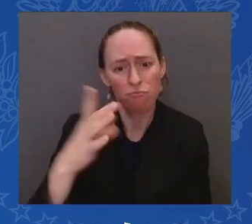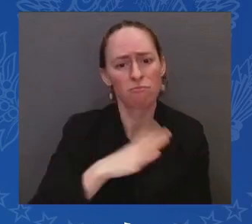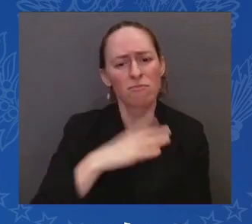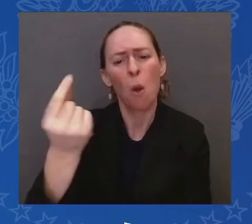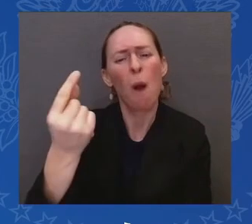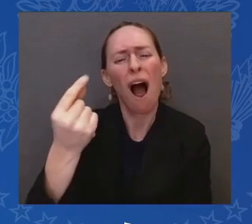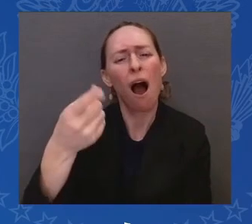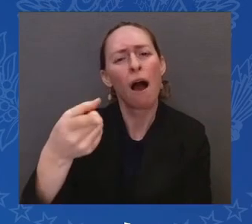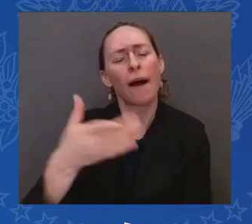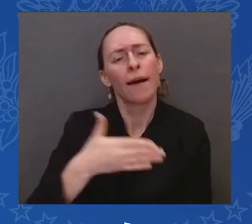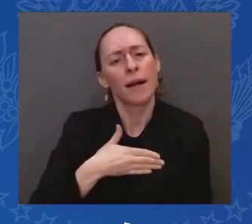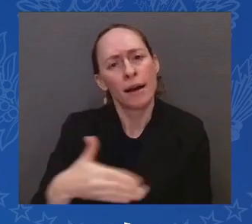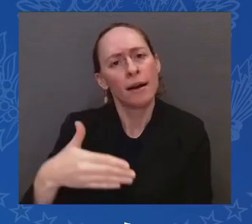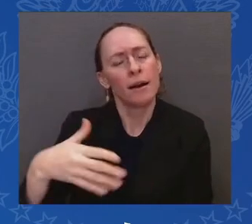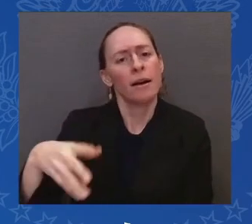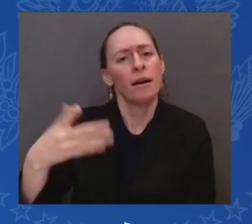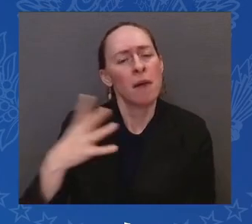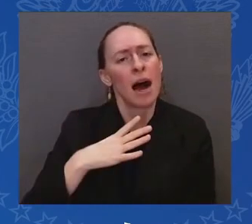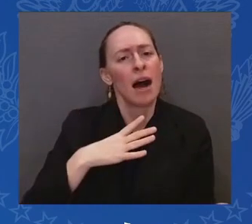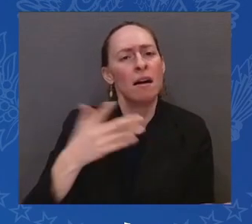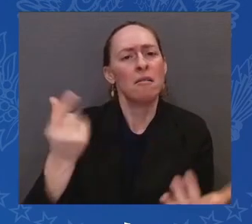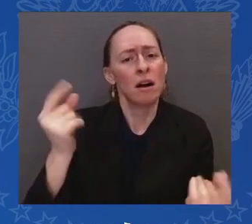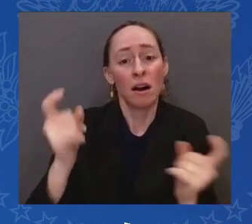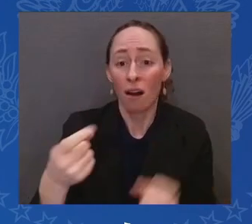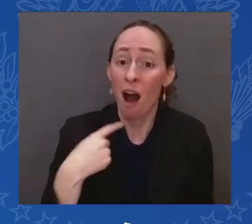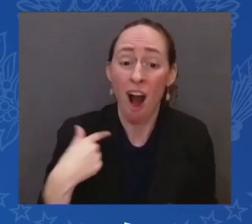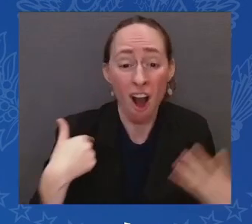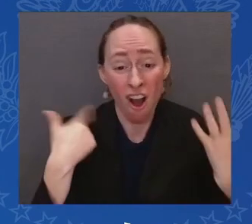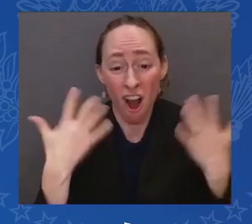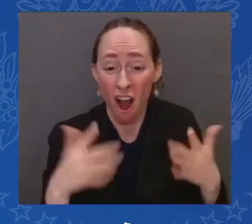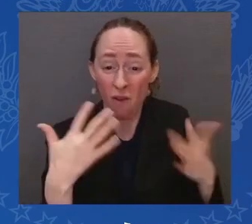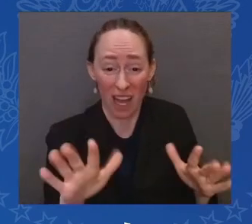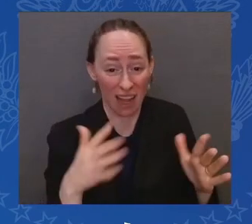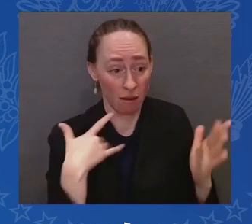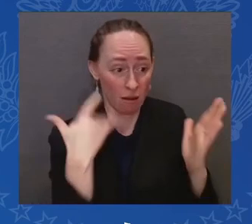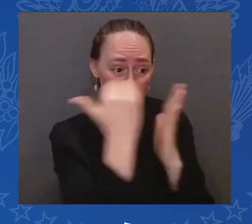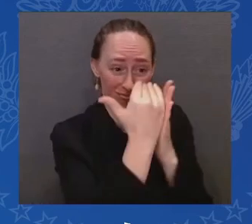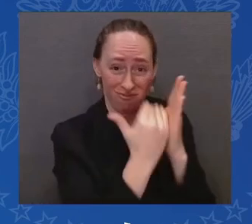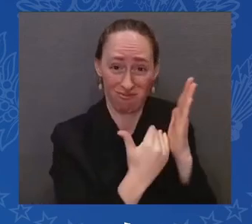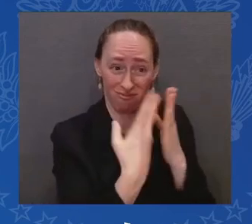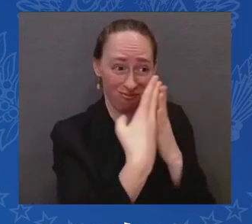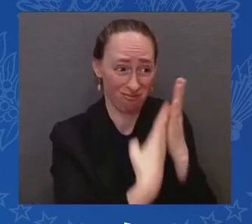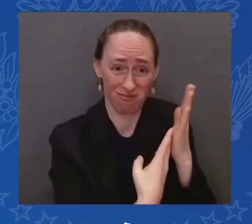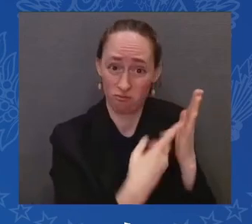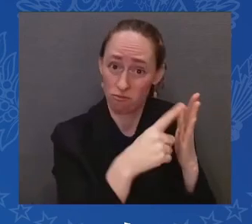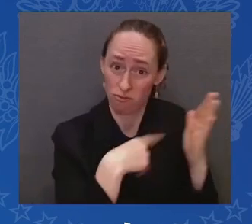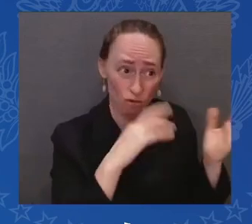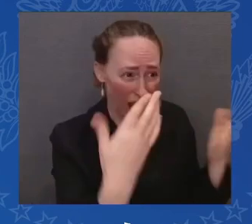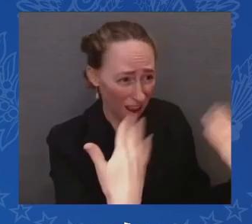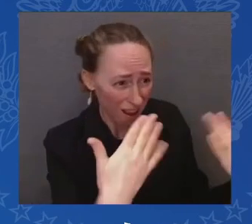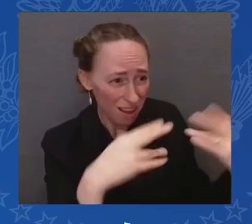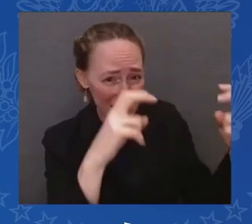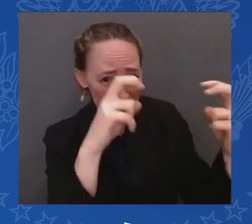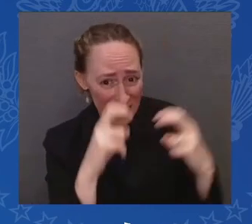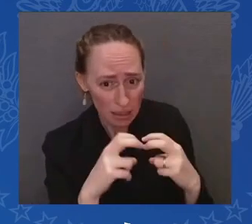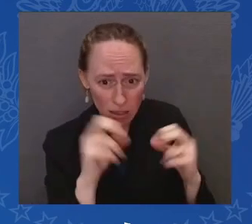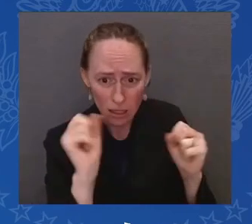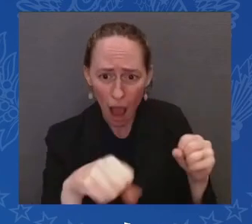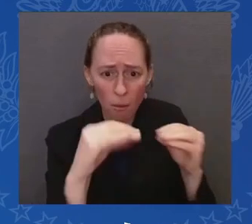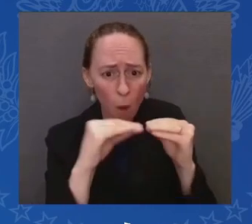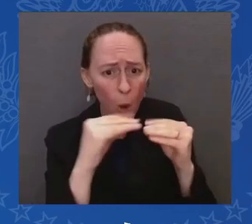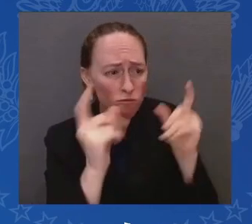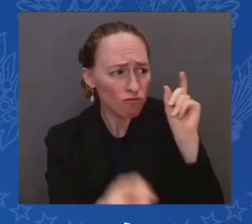with Lankford and others what we're willing to do significantly more, particularly if they're starting off equipping the border